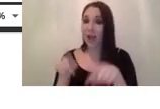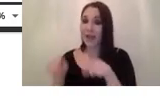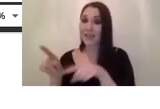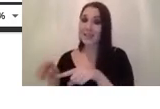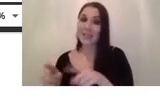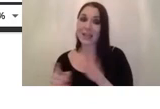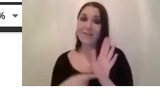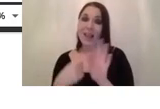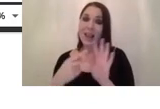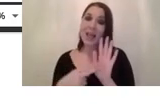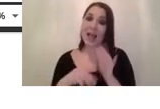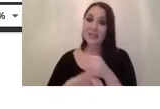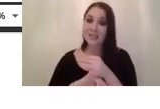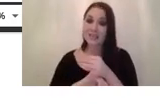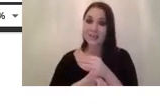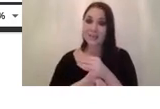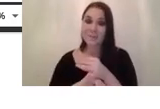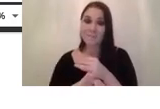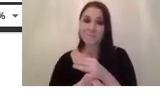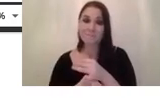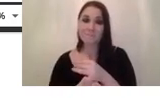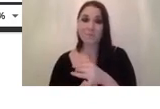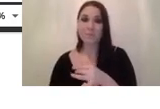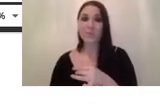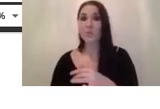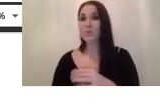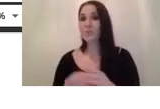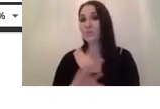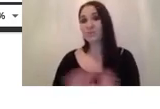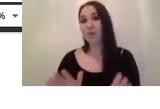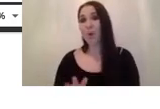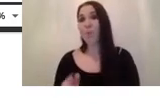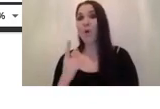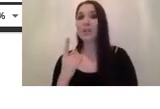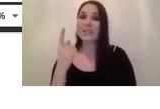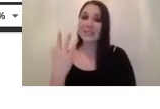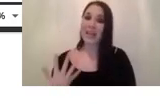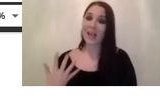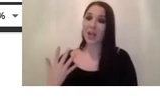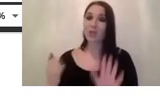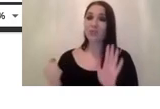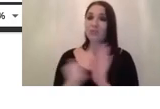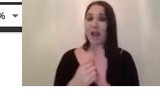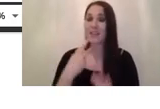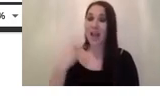there's not like um one single right answer for for